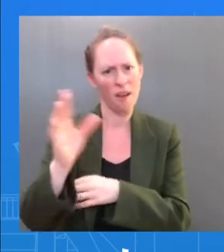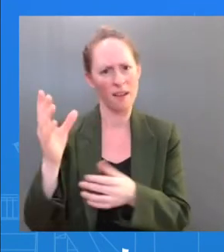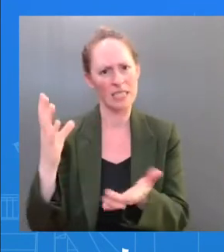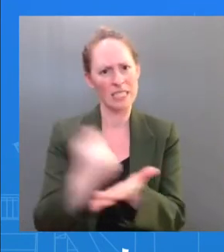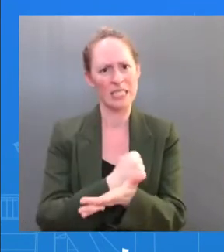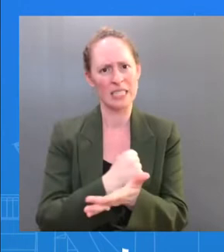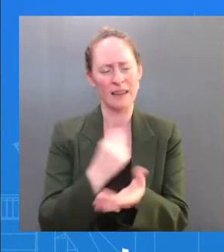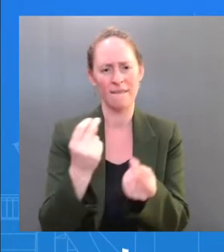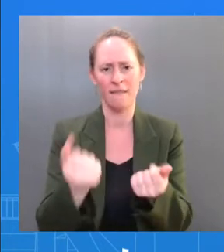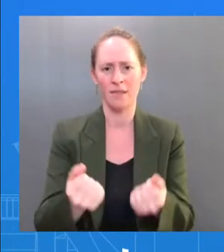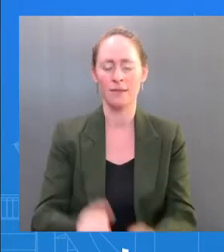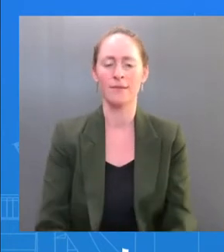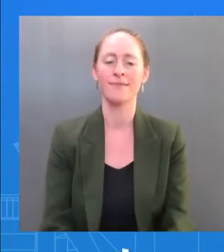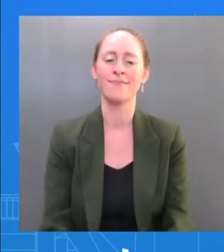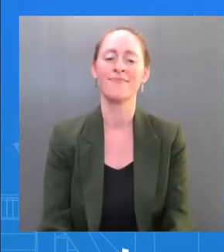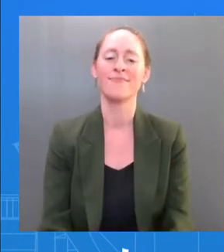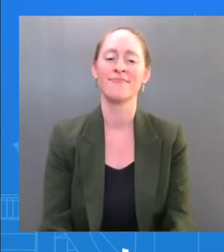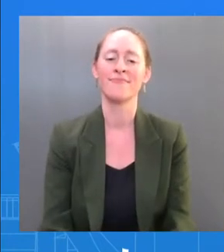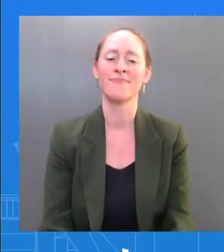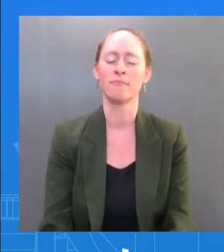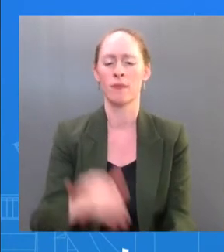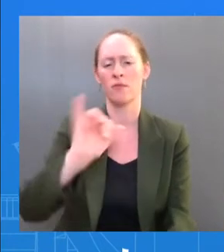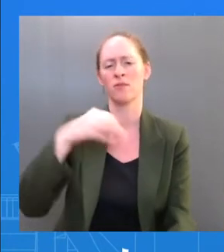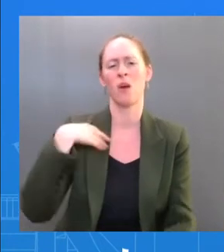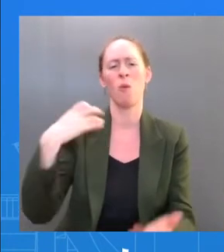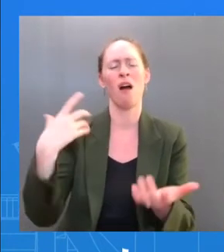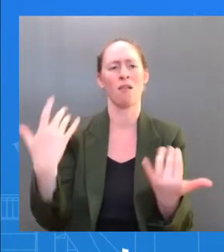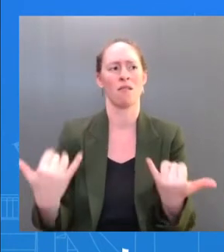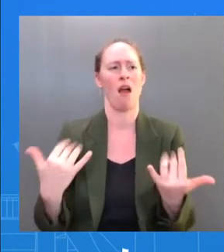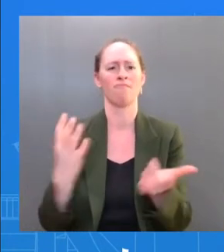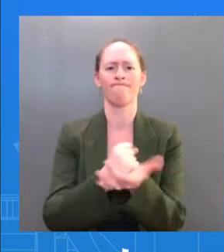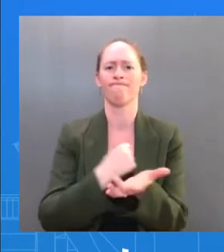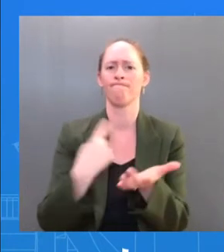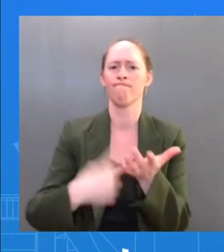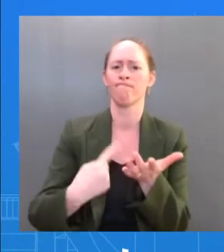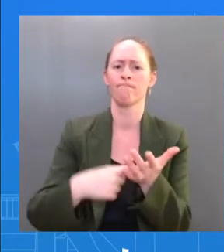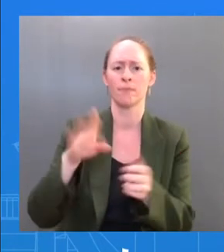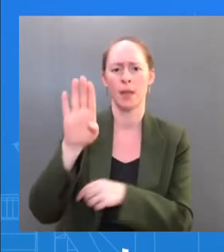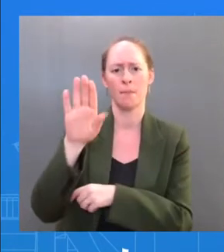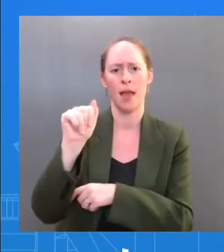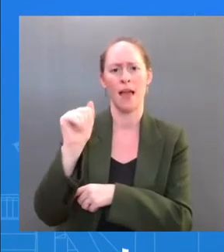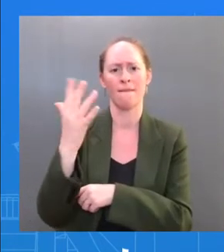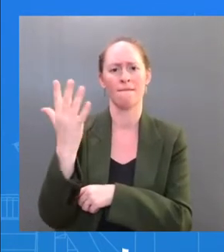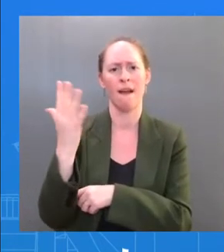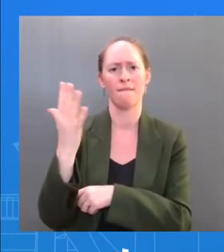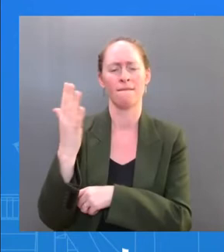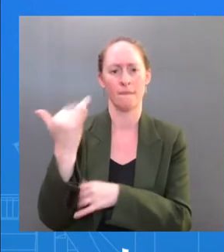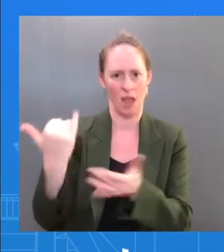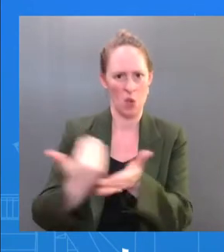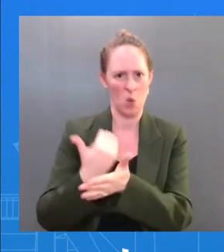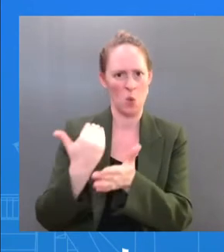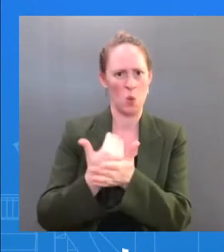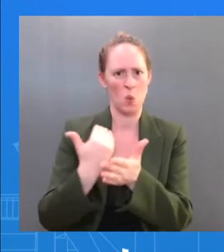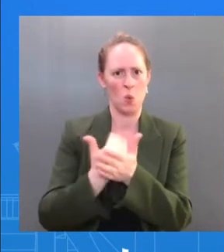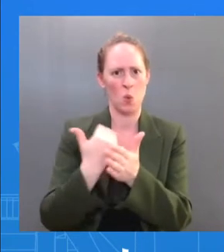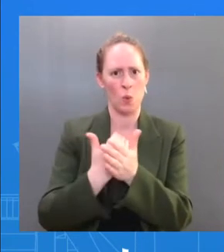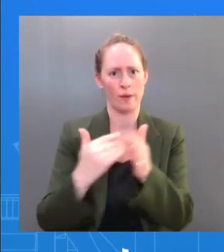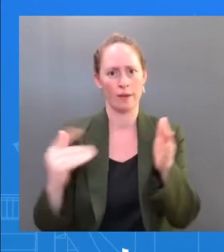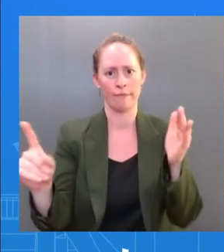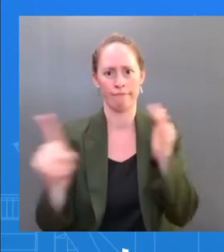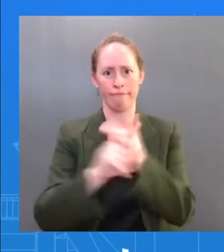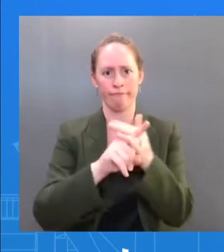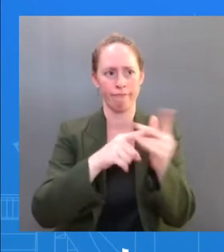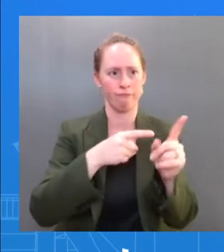subvariate of Omicron that is now 70-80% of all infections in the United States. It's a reminder to everyone,